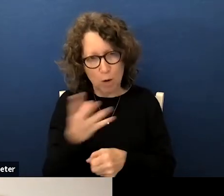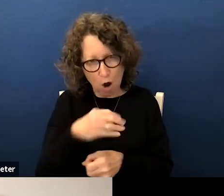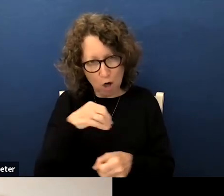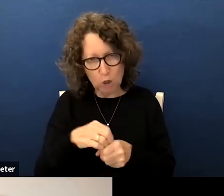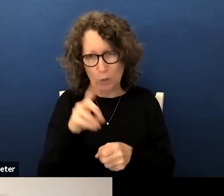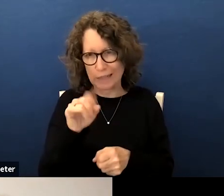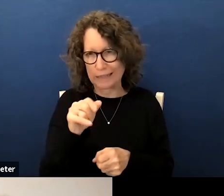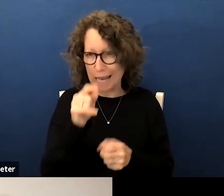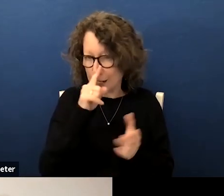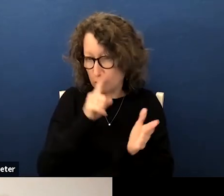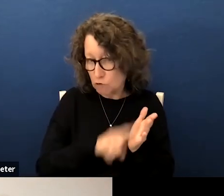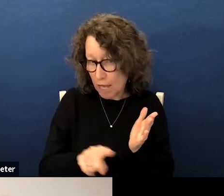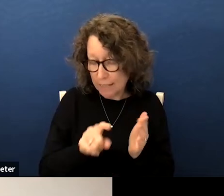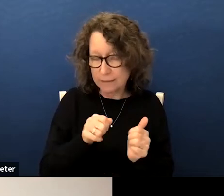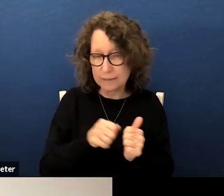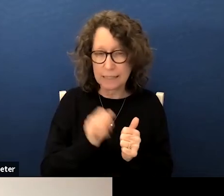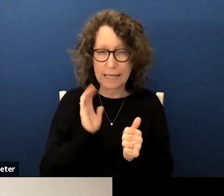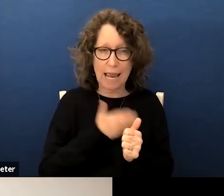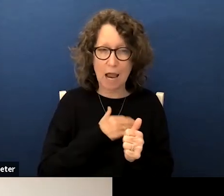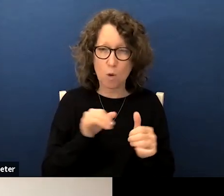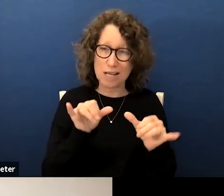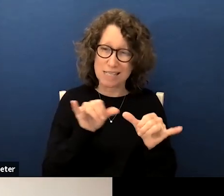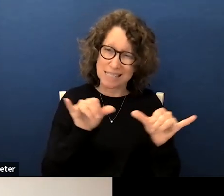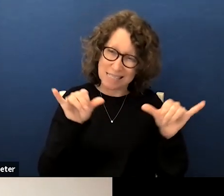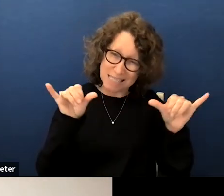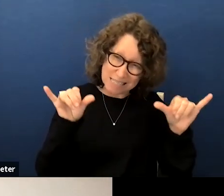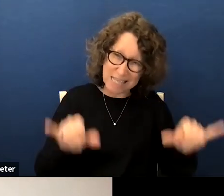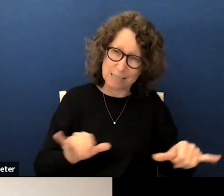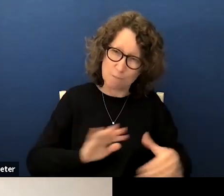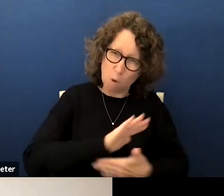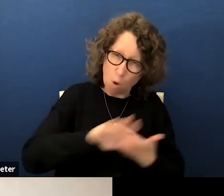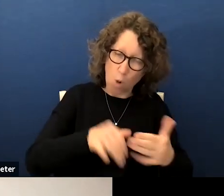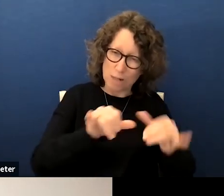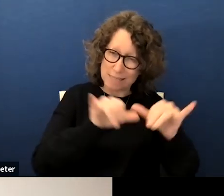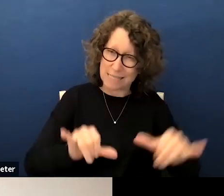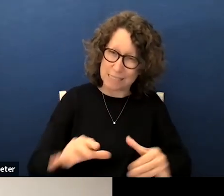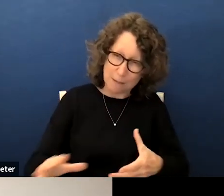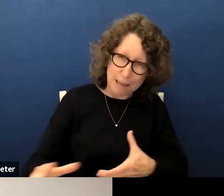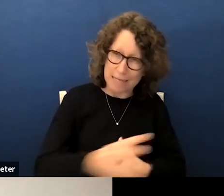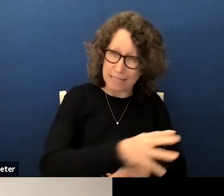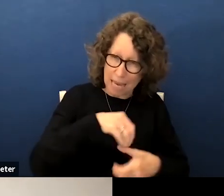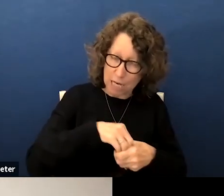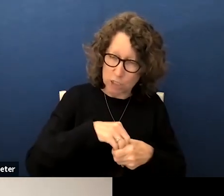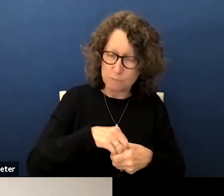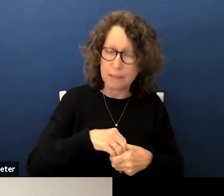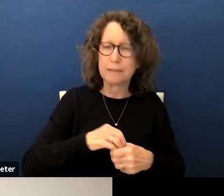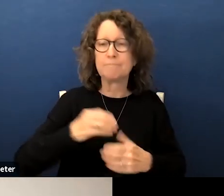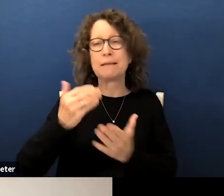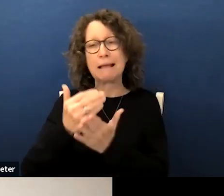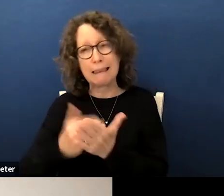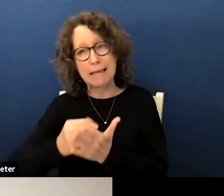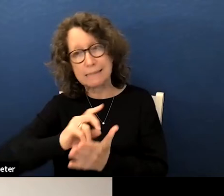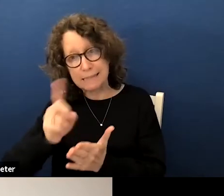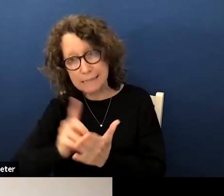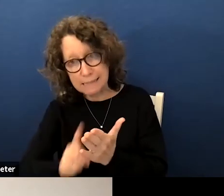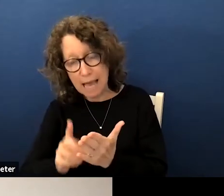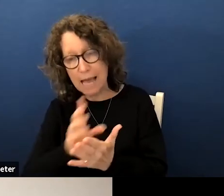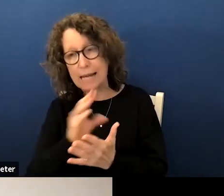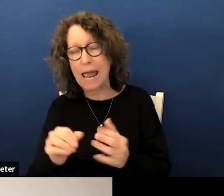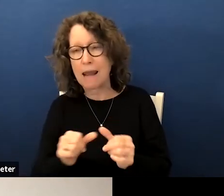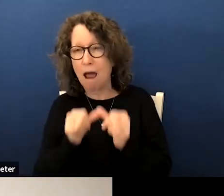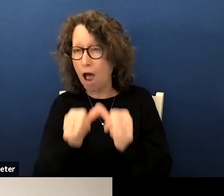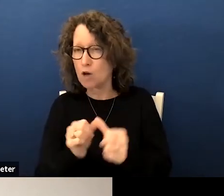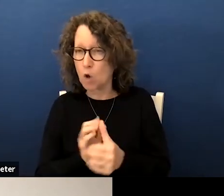data chats in our systemic our whole system engagement lesson designs and ongoing